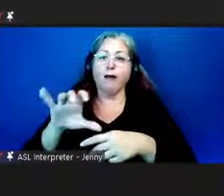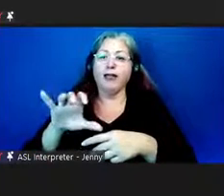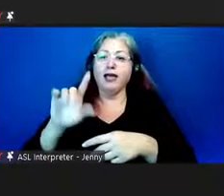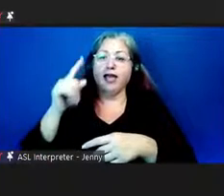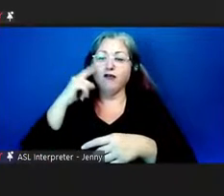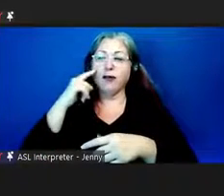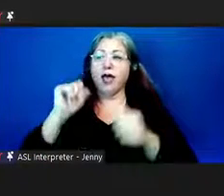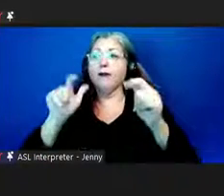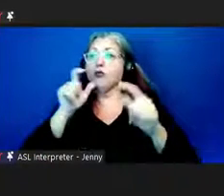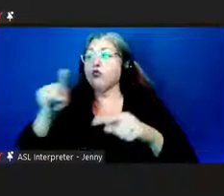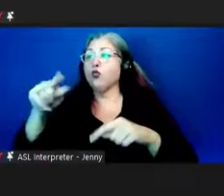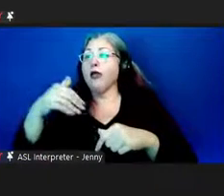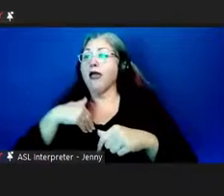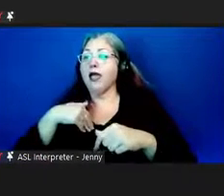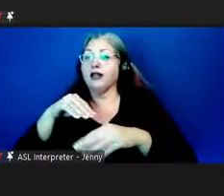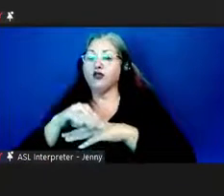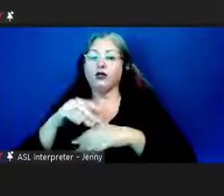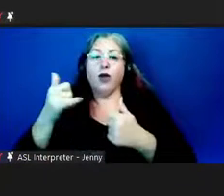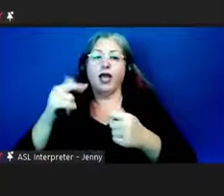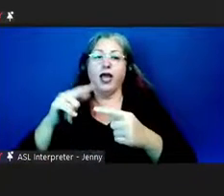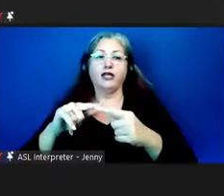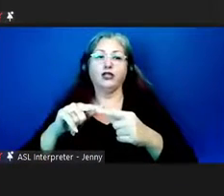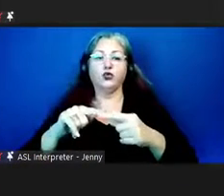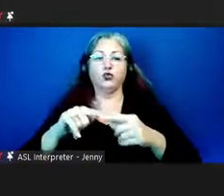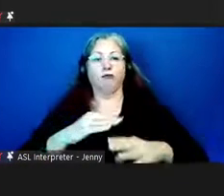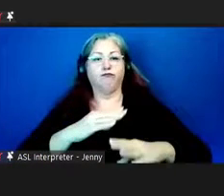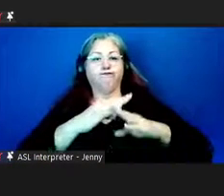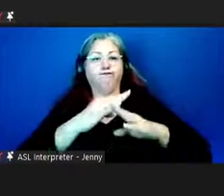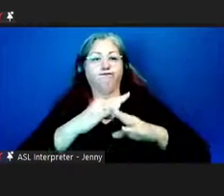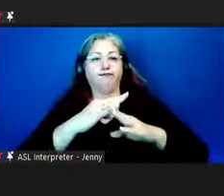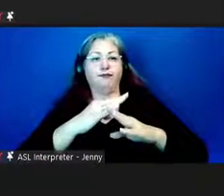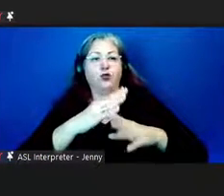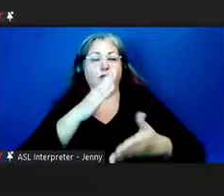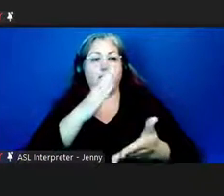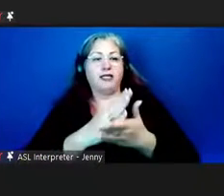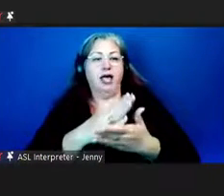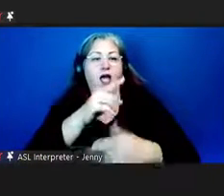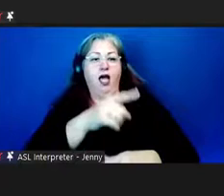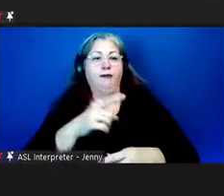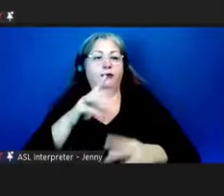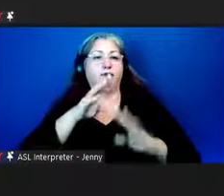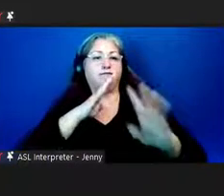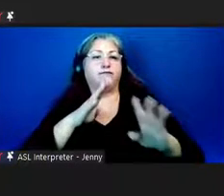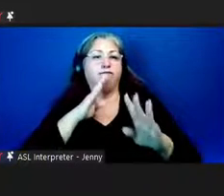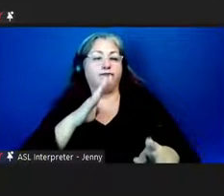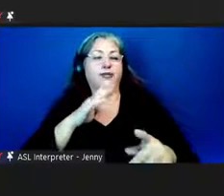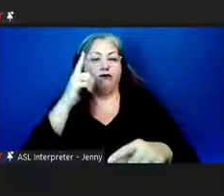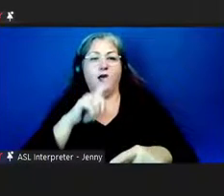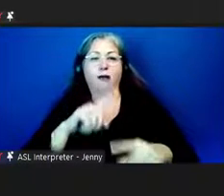influence attempted to stem the flow of oxygen to our olelo Hawaii. But they